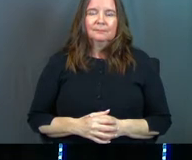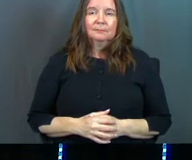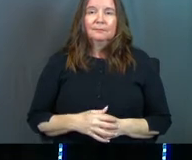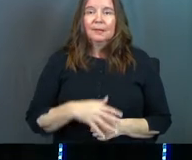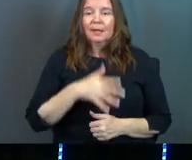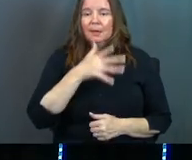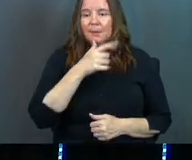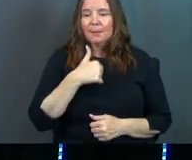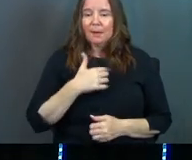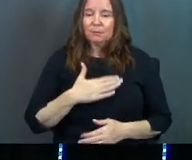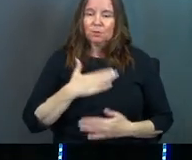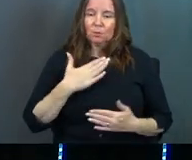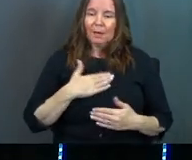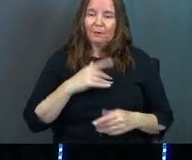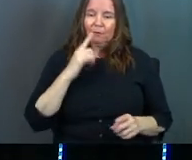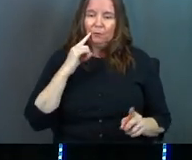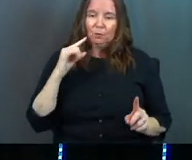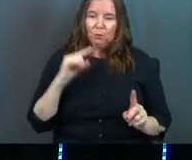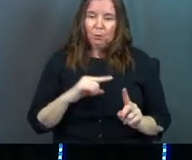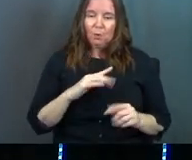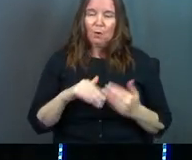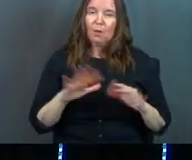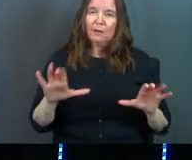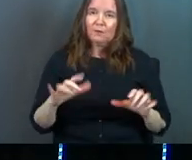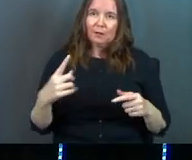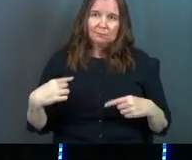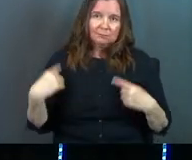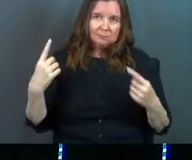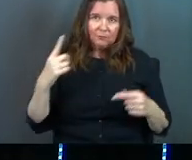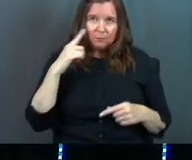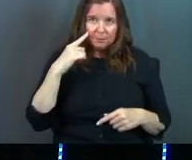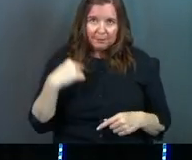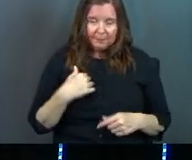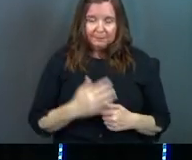Say, Mom, I'm so grateful for you and all that you've done for me.